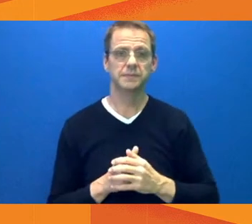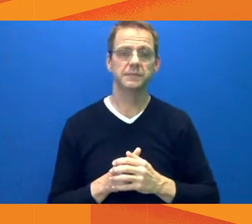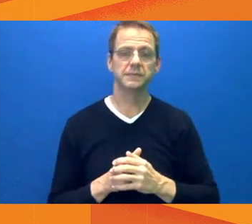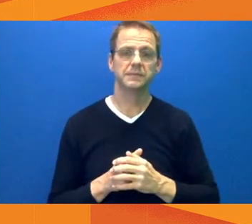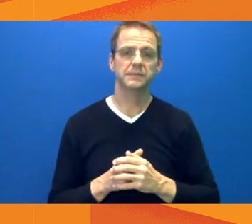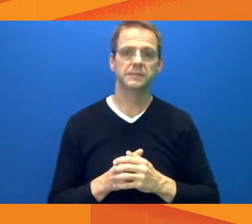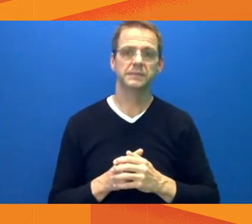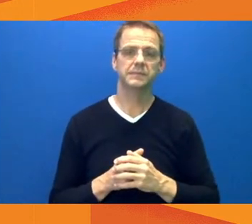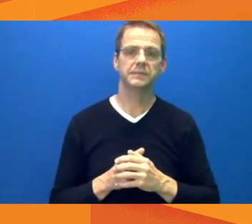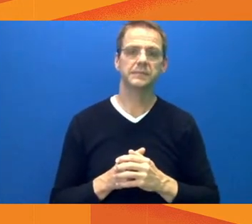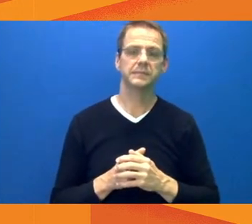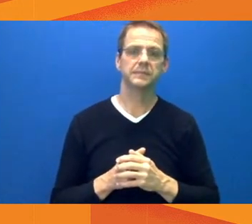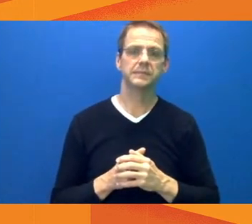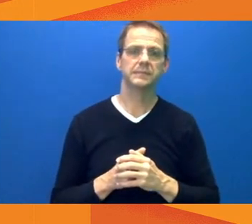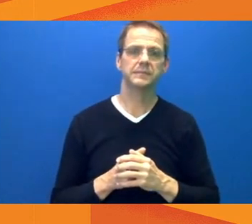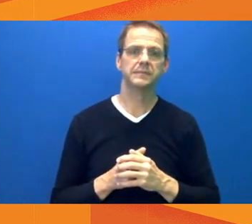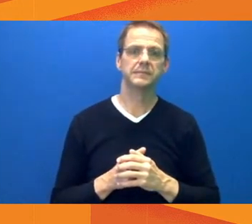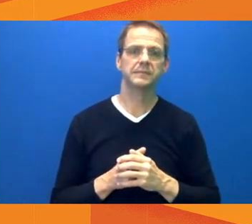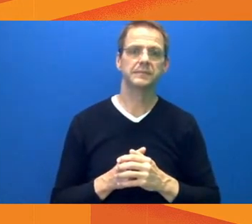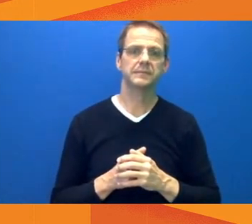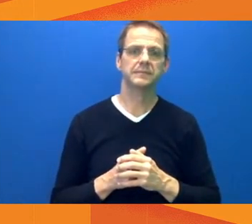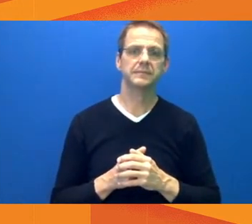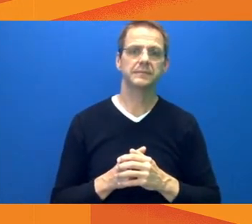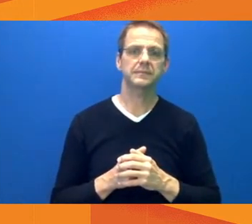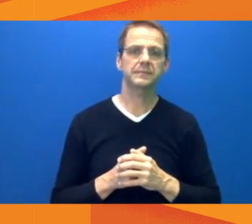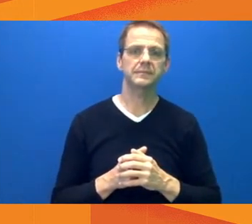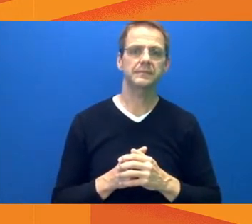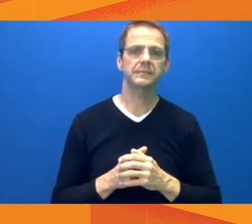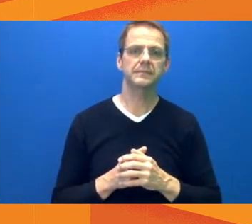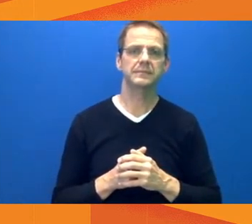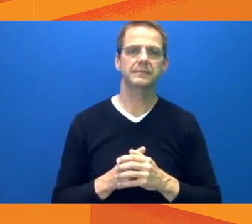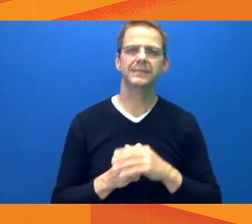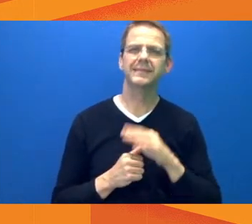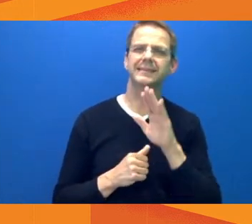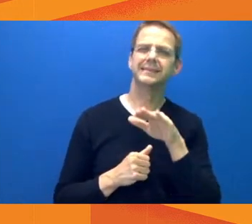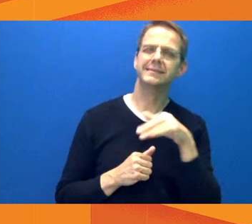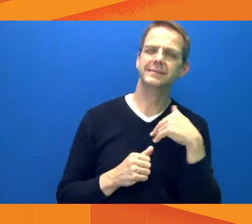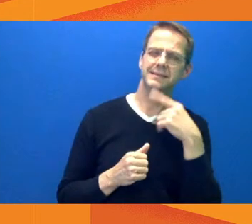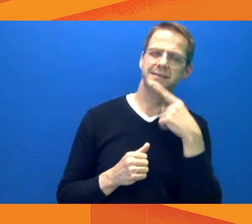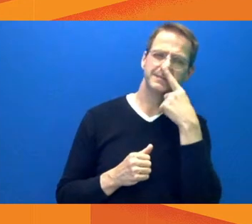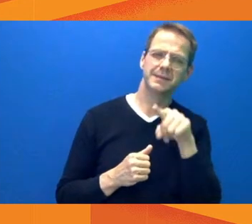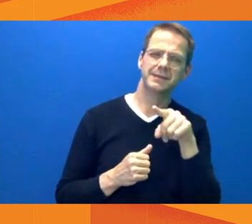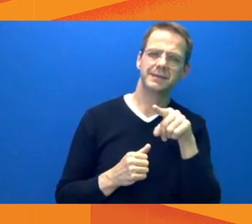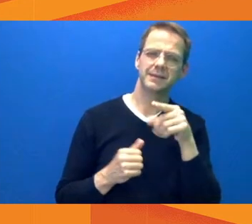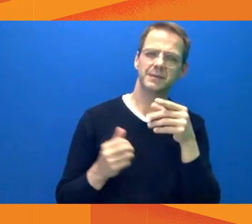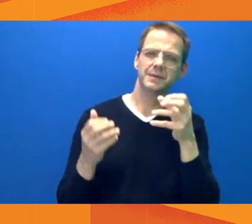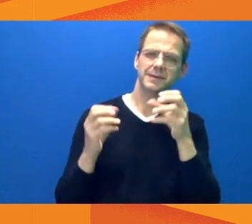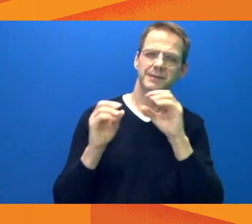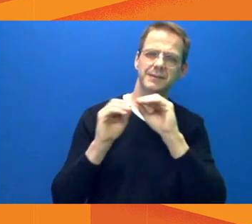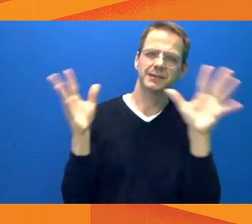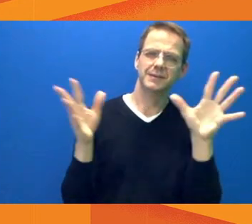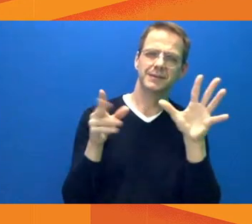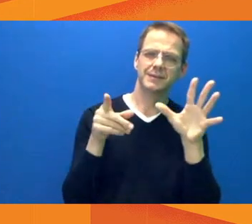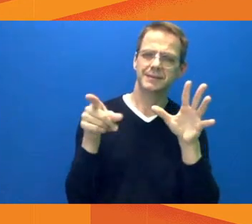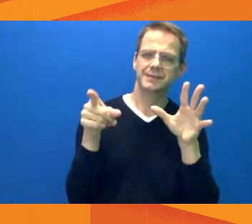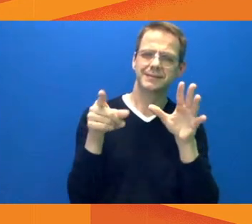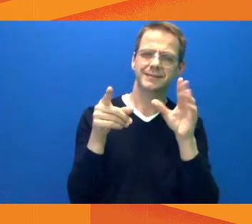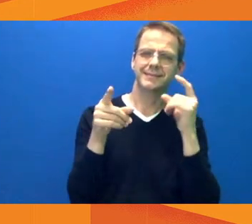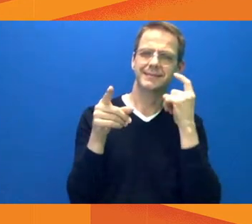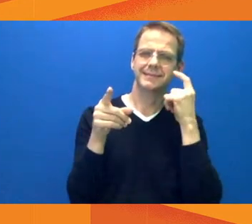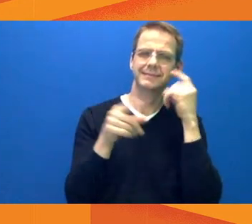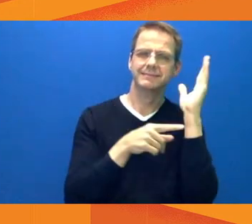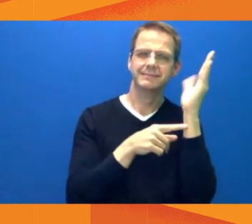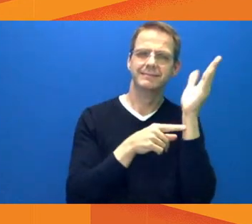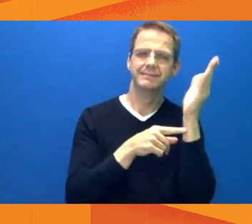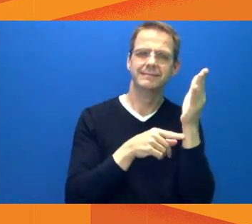clarify your presentation about the Expo Centre vaccination site. So is